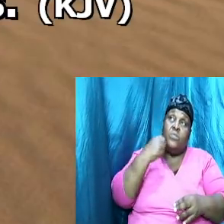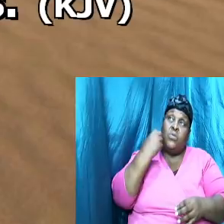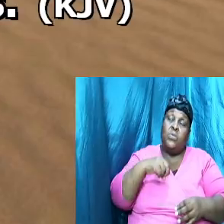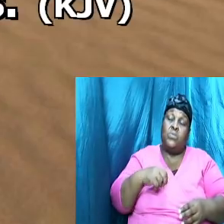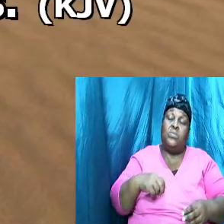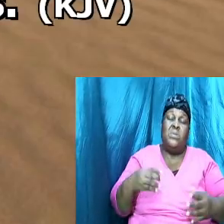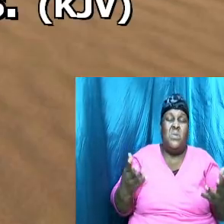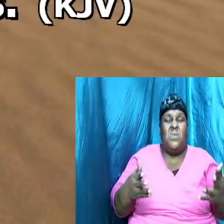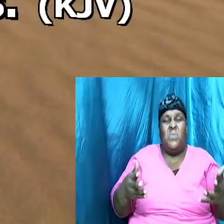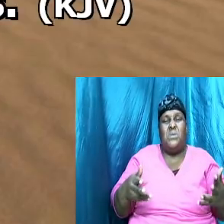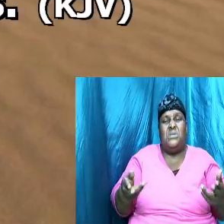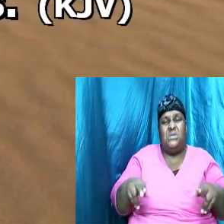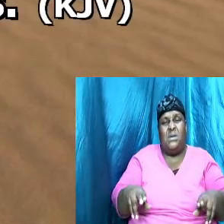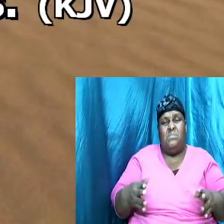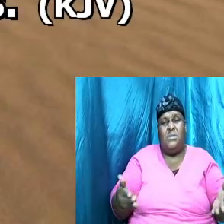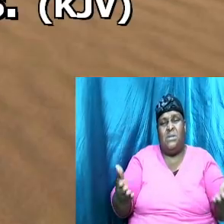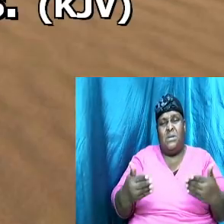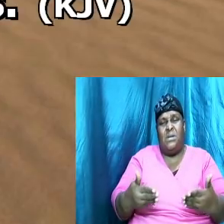the